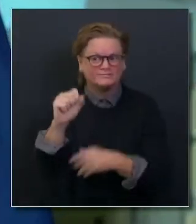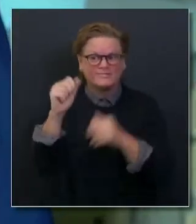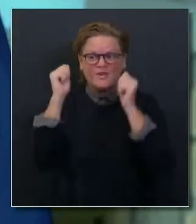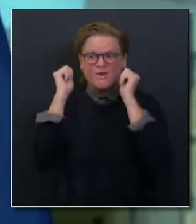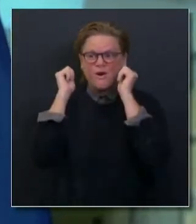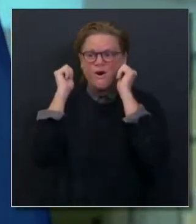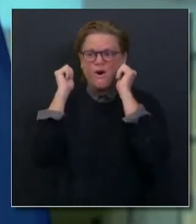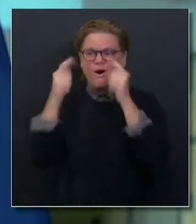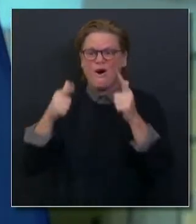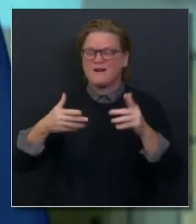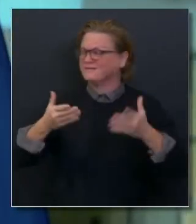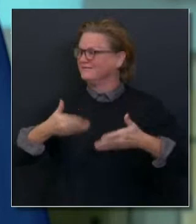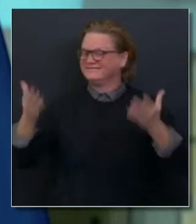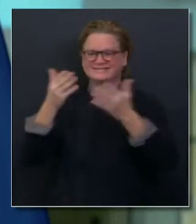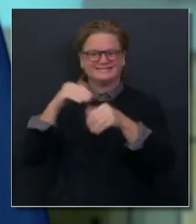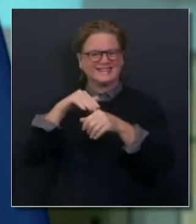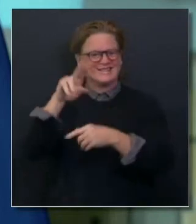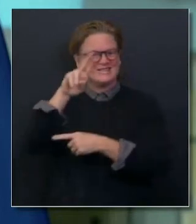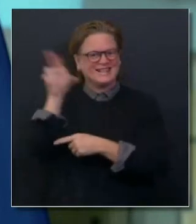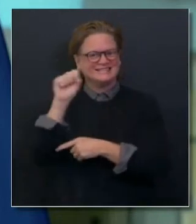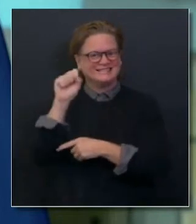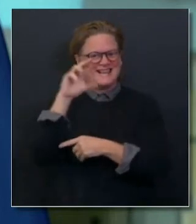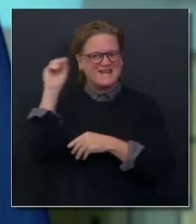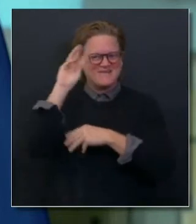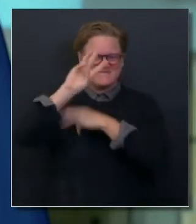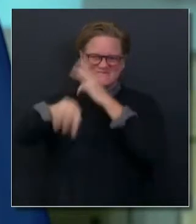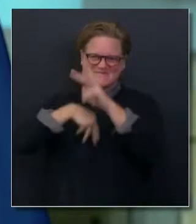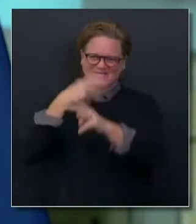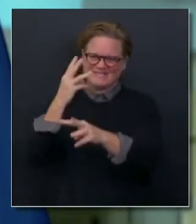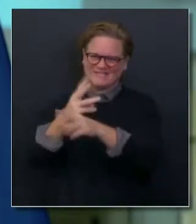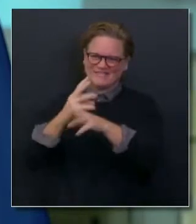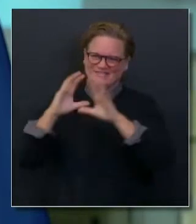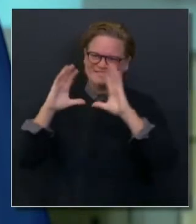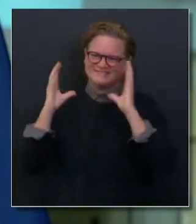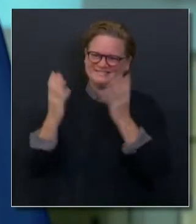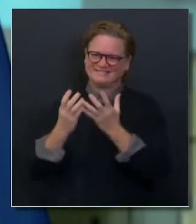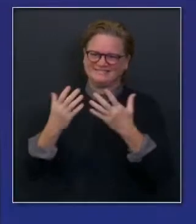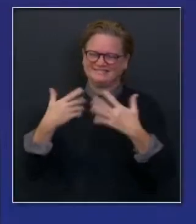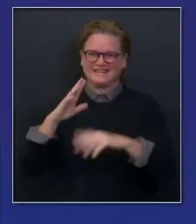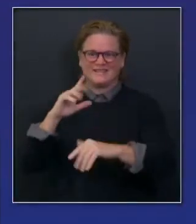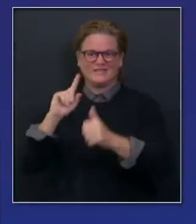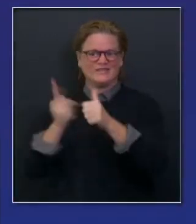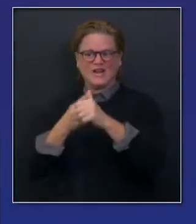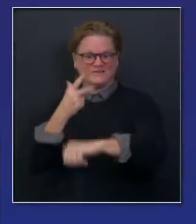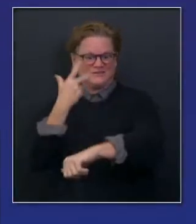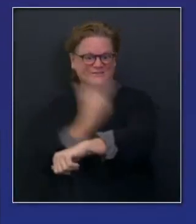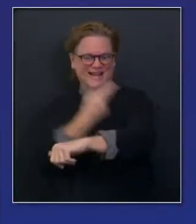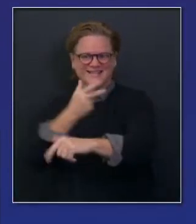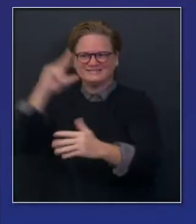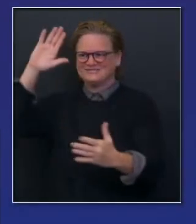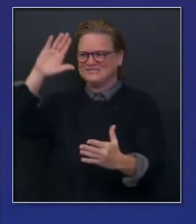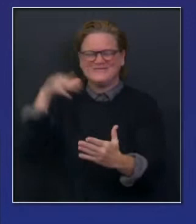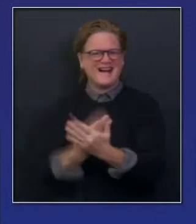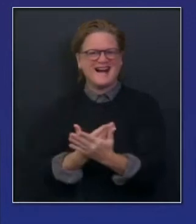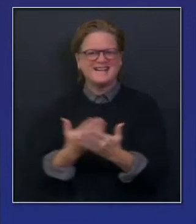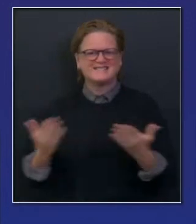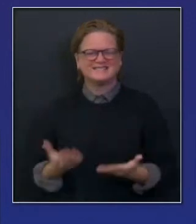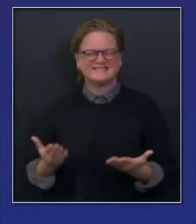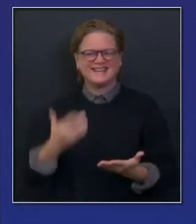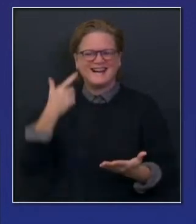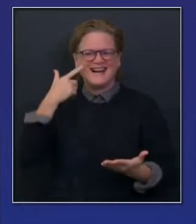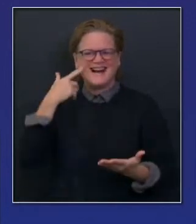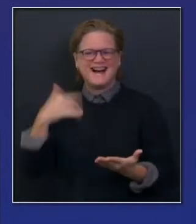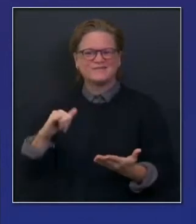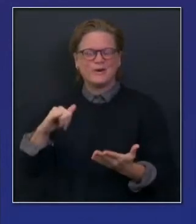around the rest of the globe, and that's the first vaccines that have arrived, not just here in the state of California, but all across